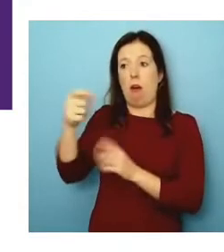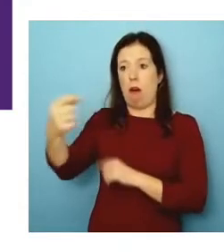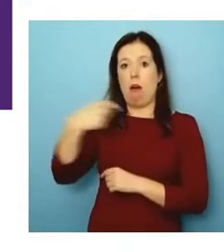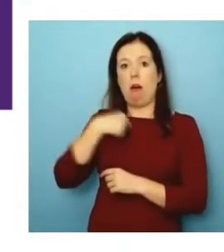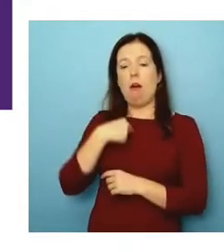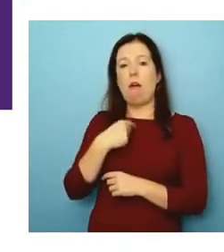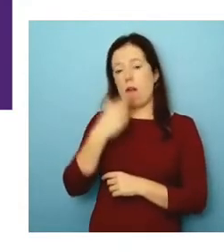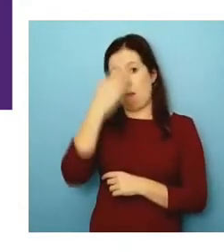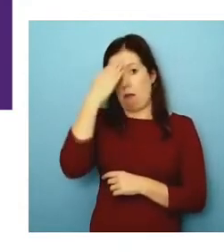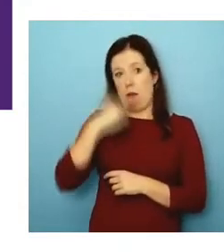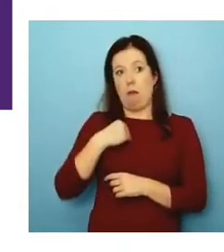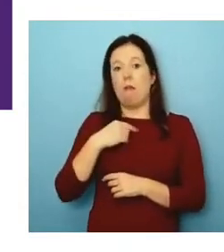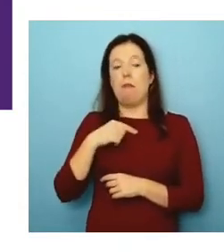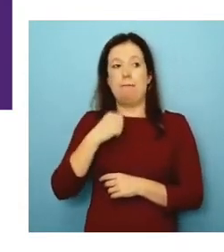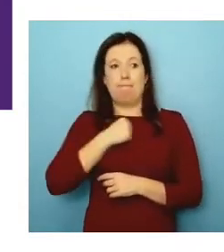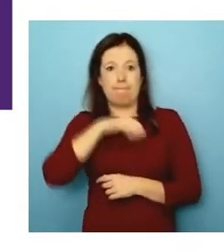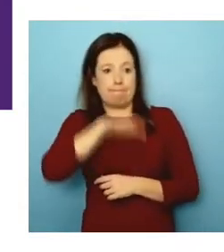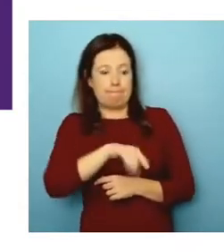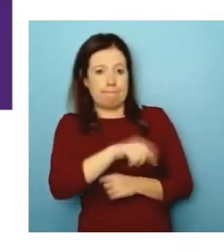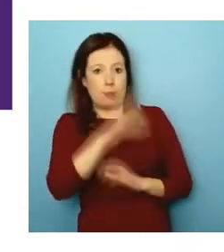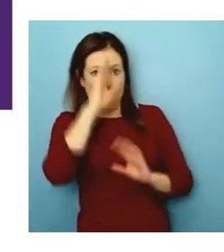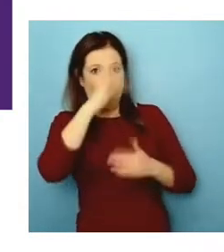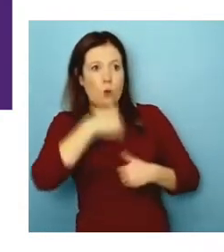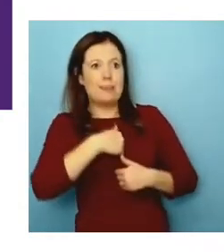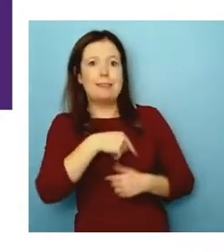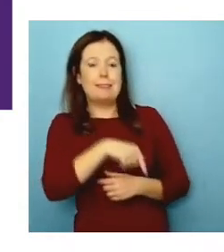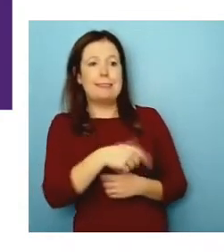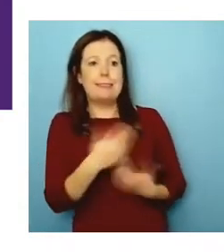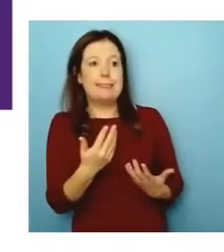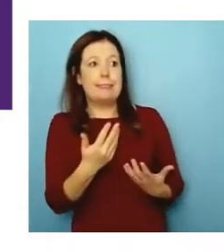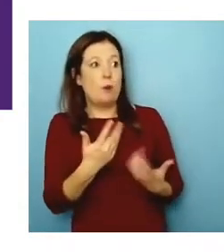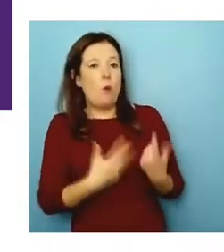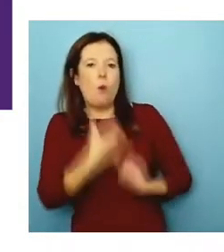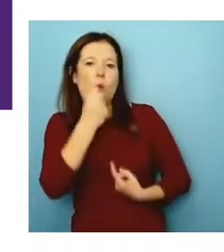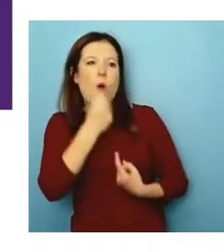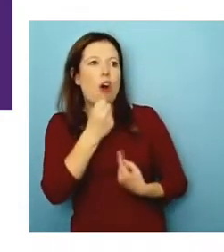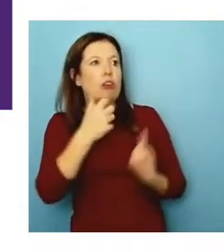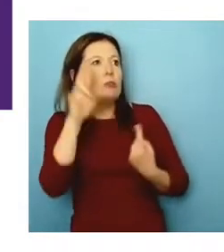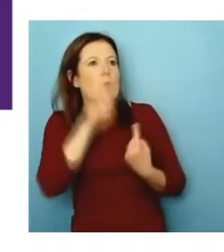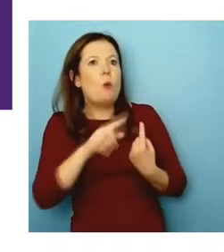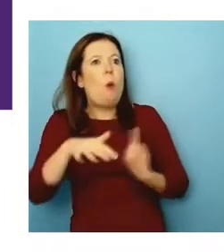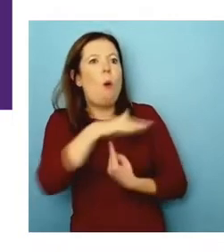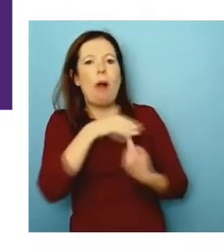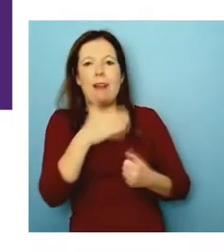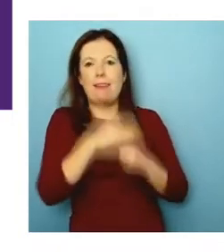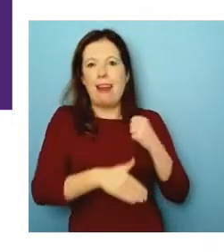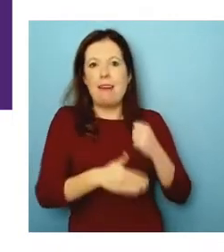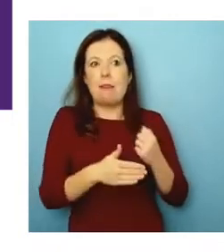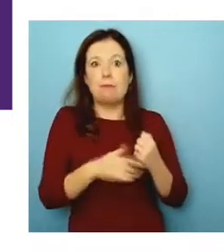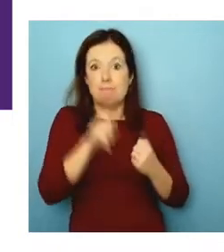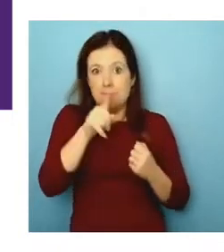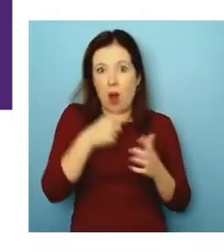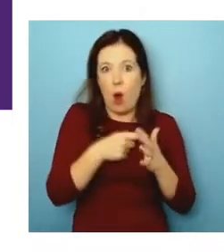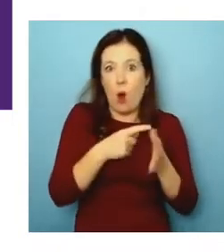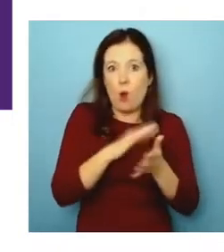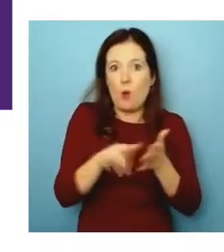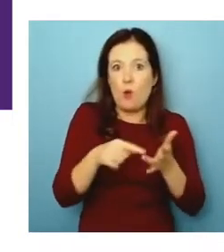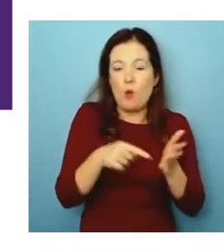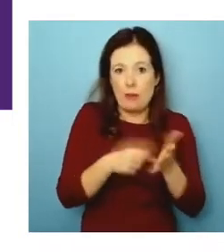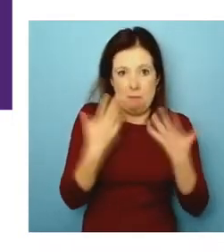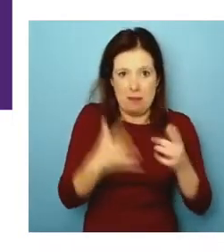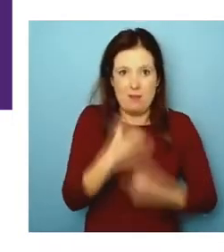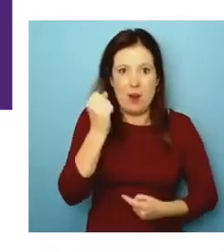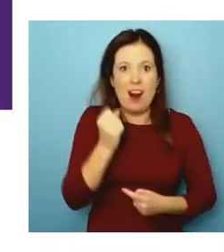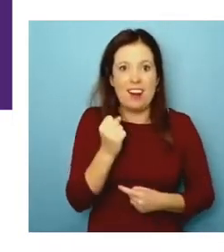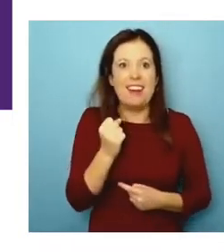child who's autistic, uh, she has never won anything in her life in the school setting. She won Kahootz, but much more important is the first